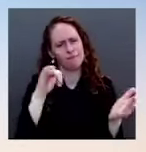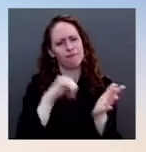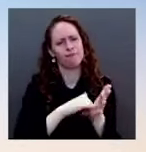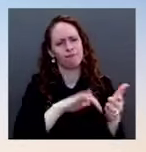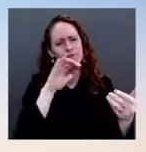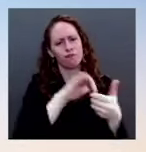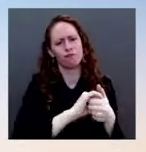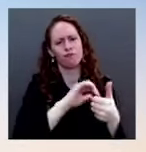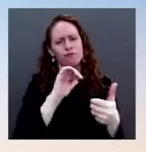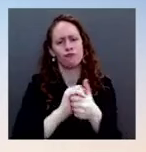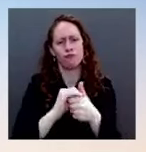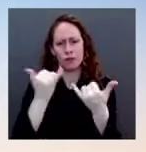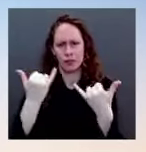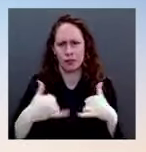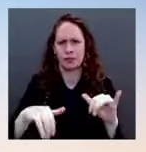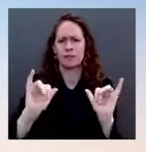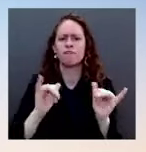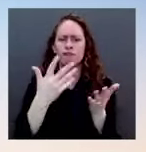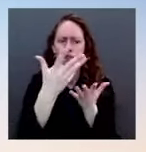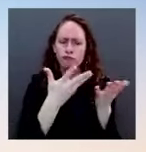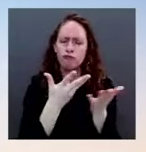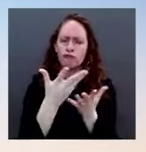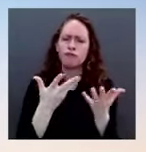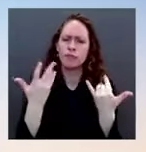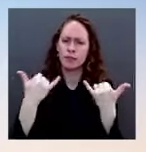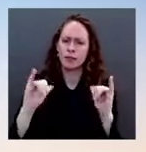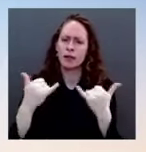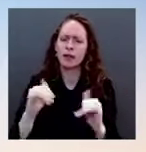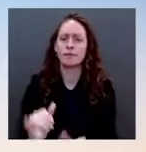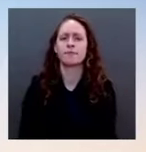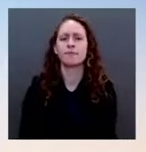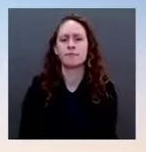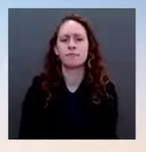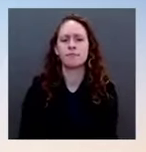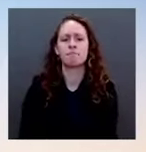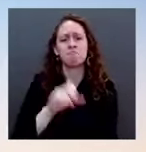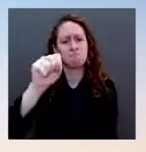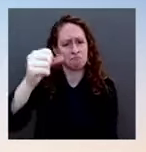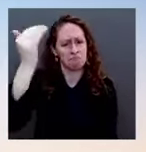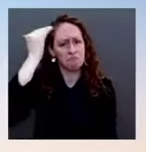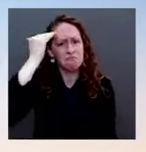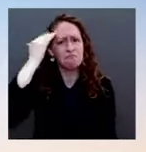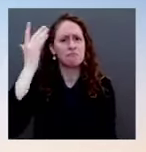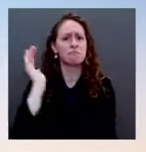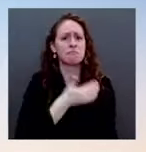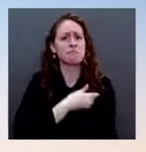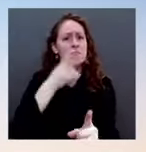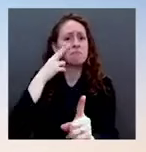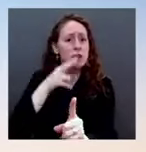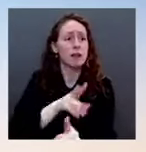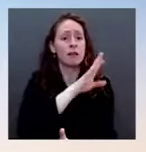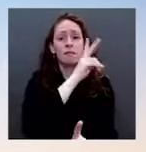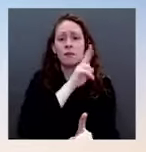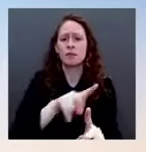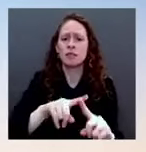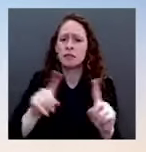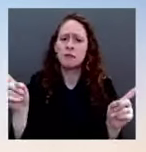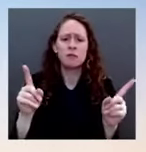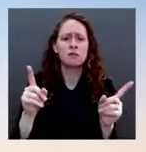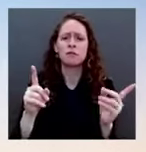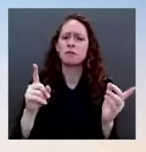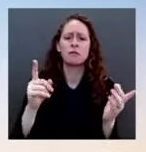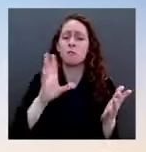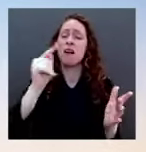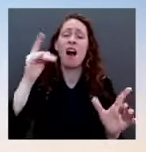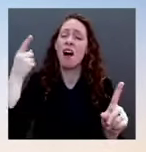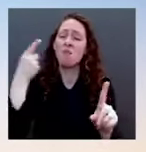on other issues, but on building roads and bridges and airs and airports and clean water and broadband, you know, 75 percent, 80 percent of the people of